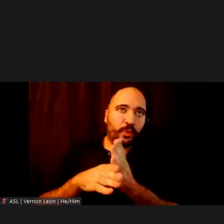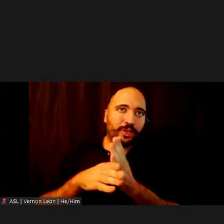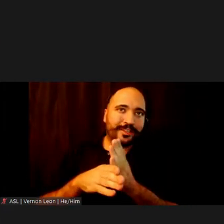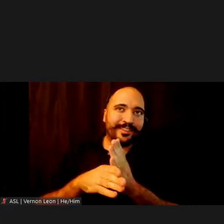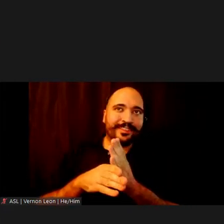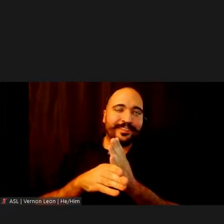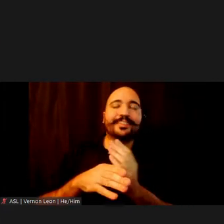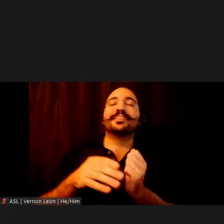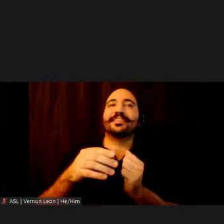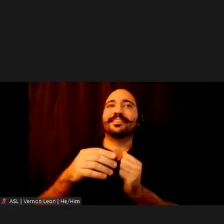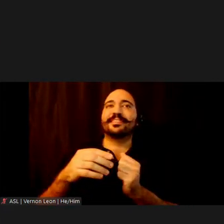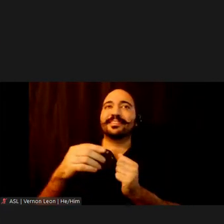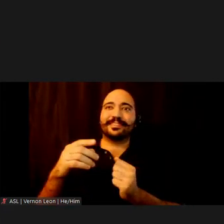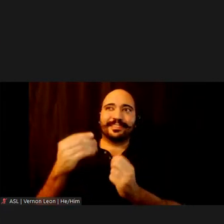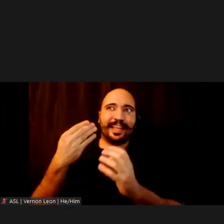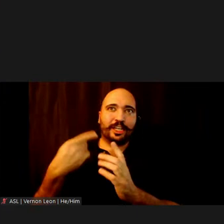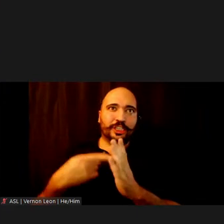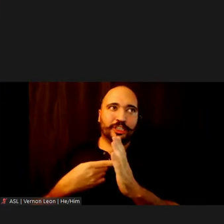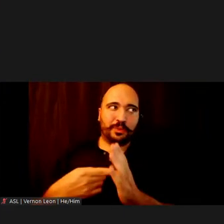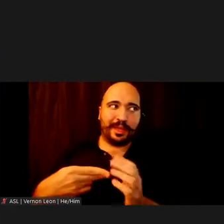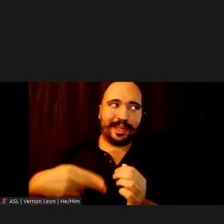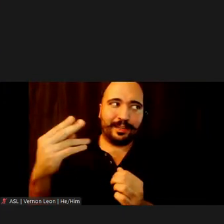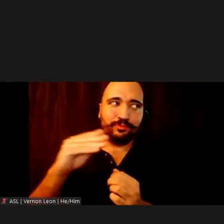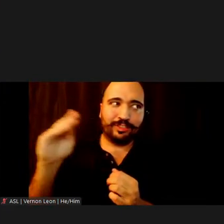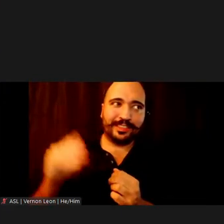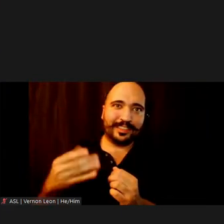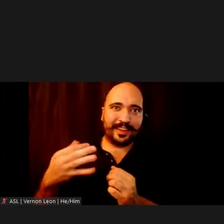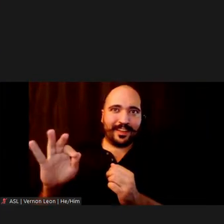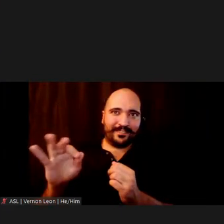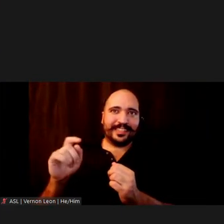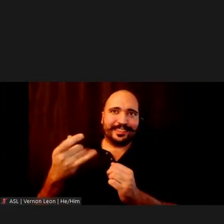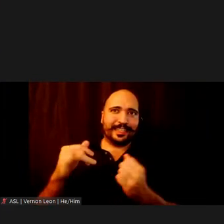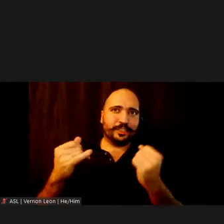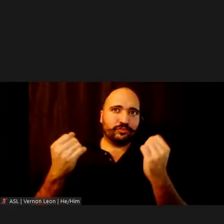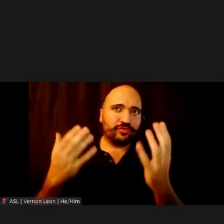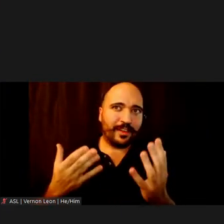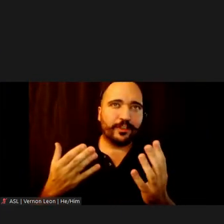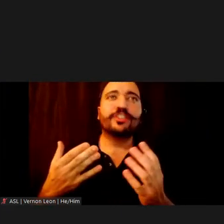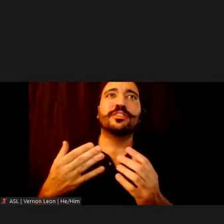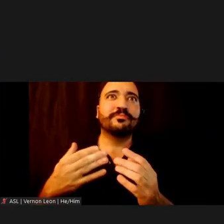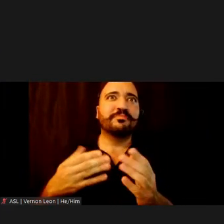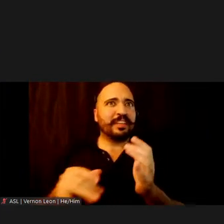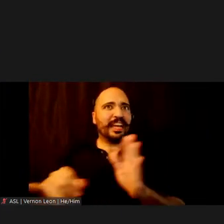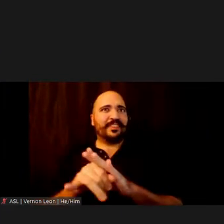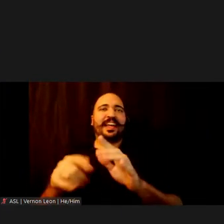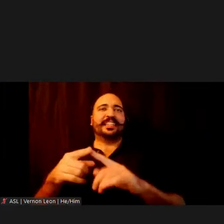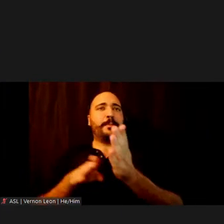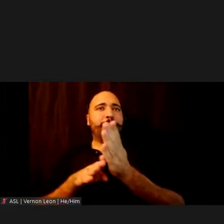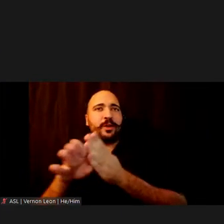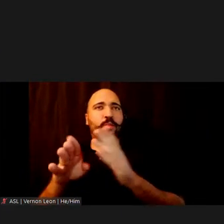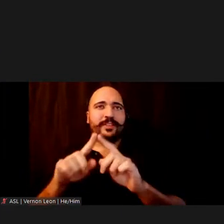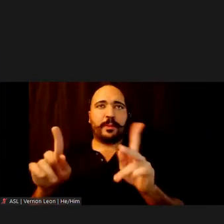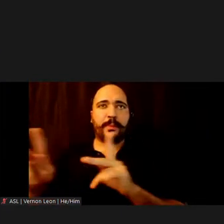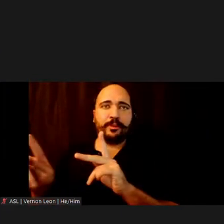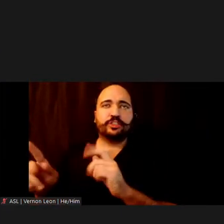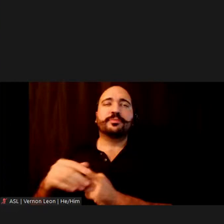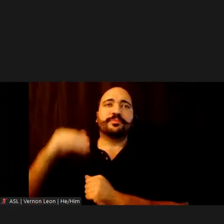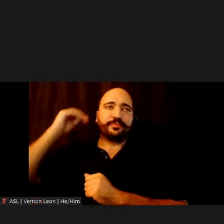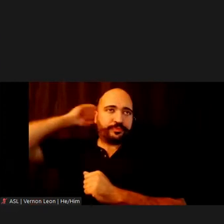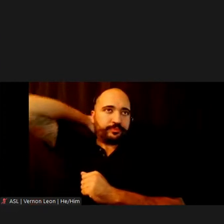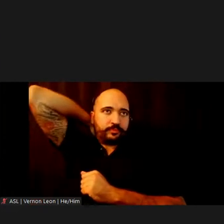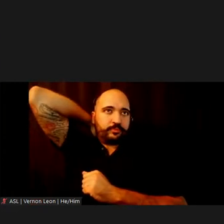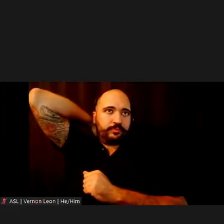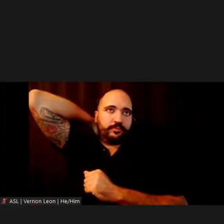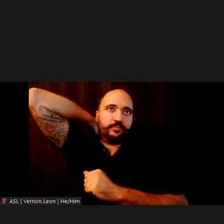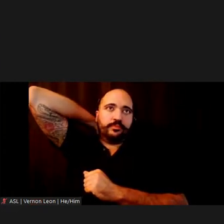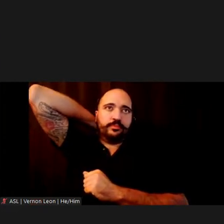data shows that a high percentage of taxi and for-hire vehicle drivers identifies minority populations. Once there is a new toll for entering the Manhattan Central Business